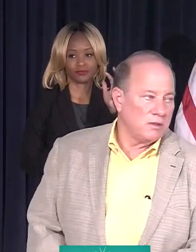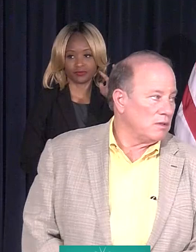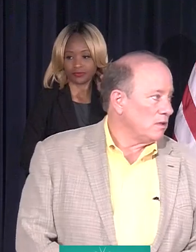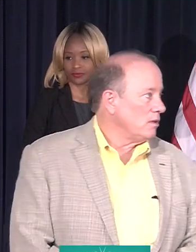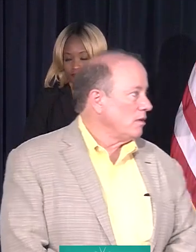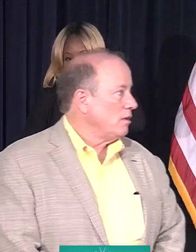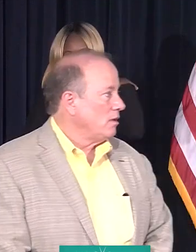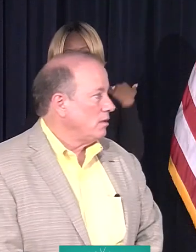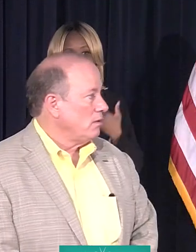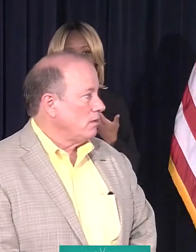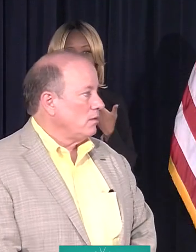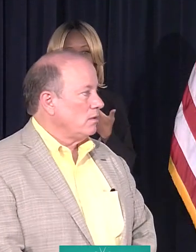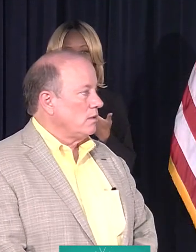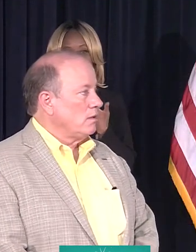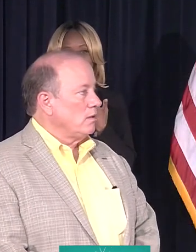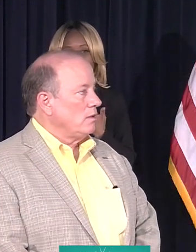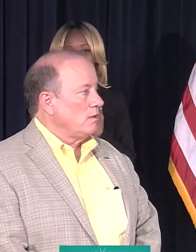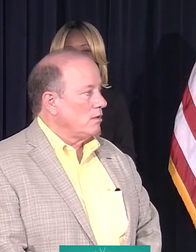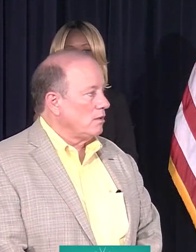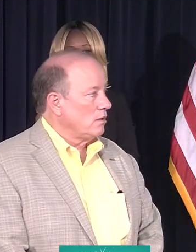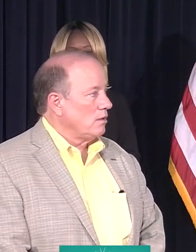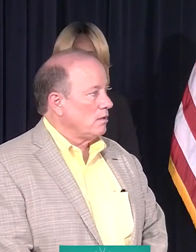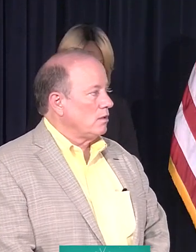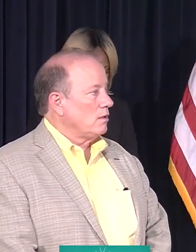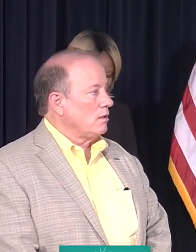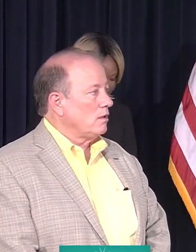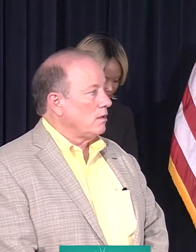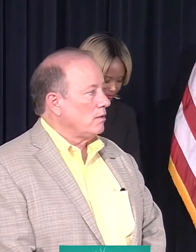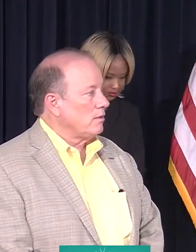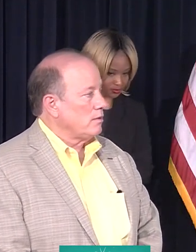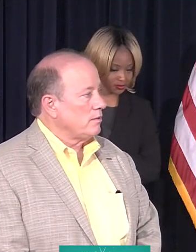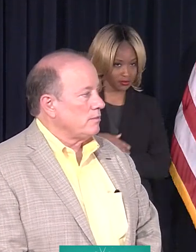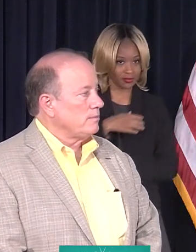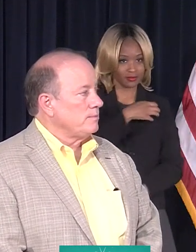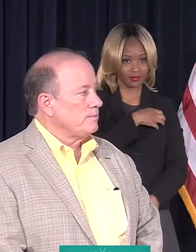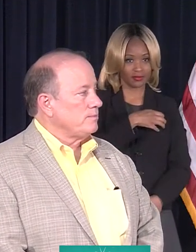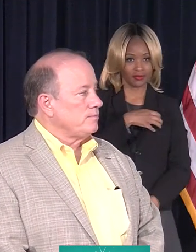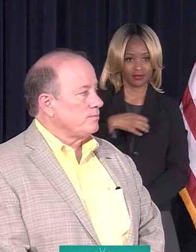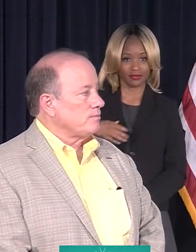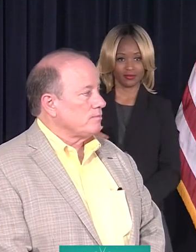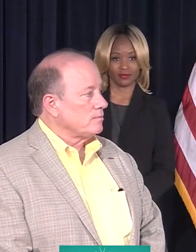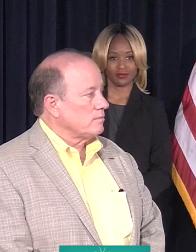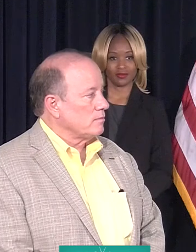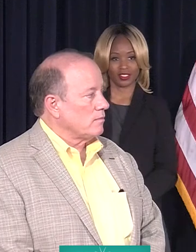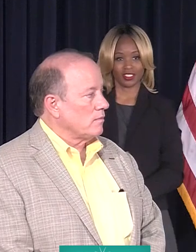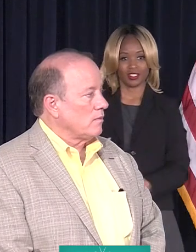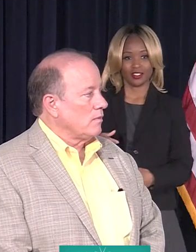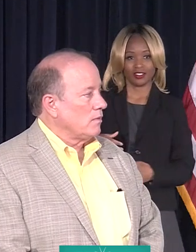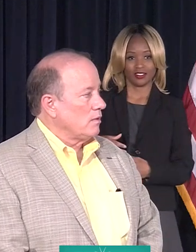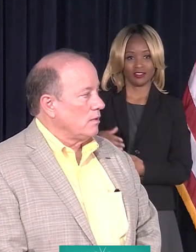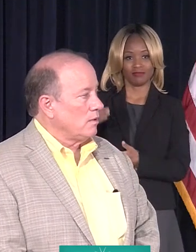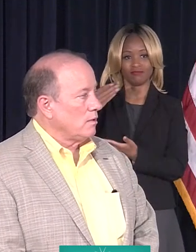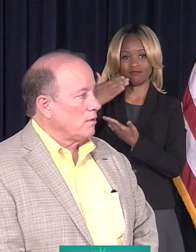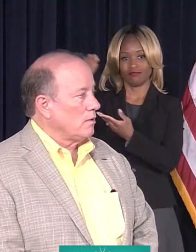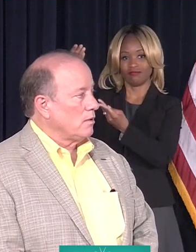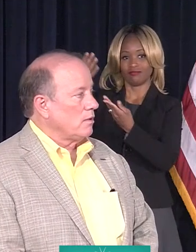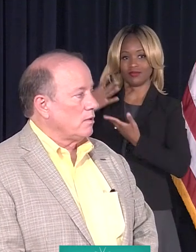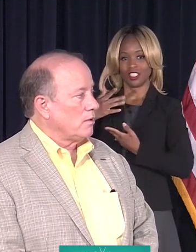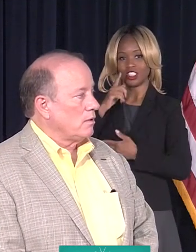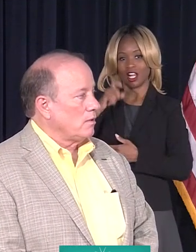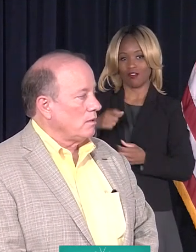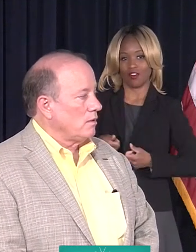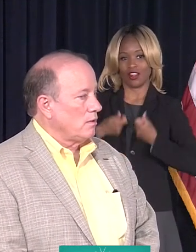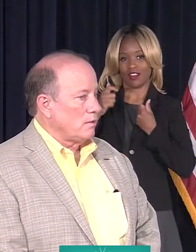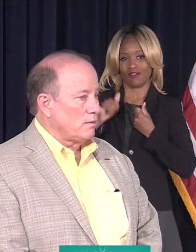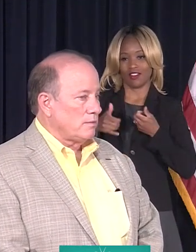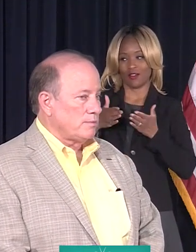Thank you, Mayor. We will definitely look into this matter. We appreciate you bringing this to our attention. You should not have to live like